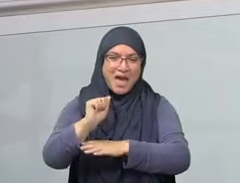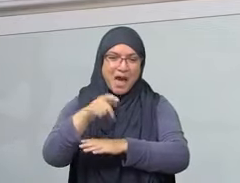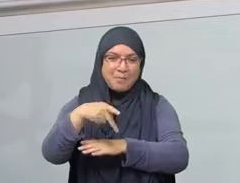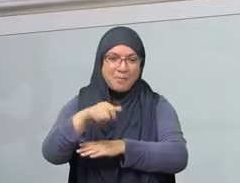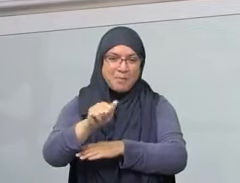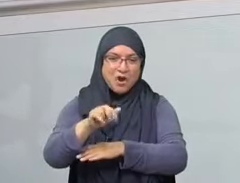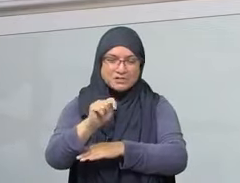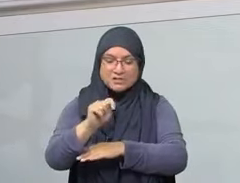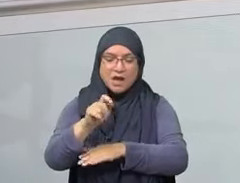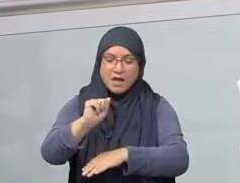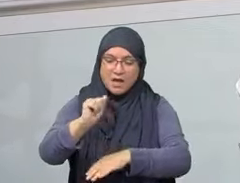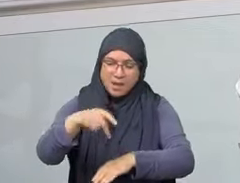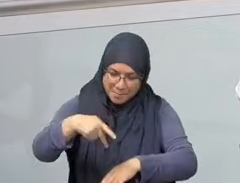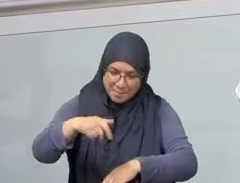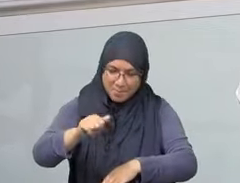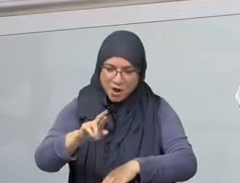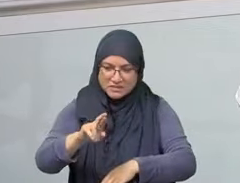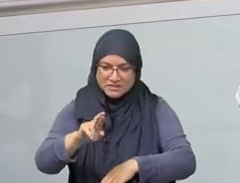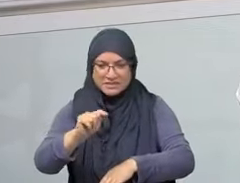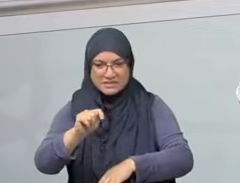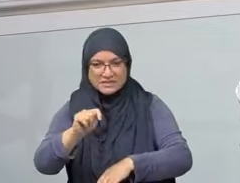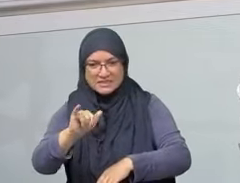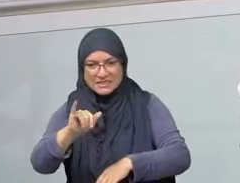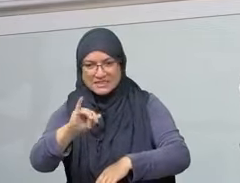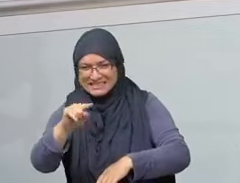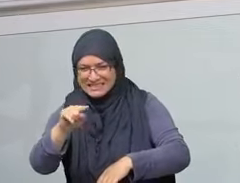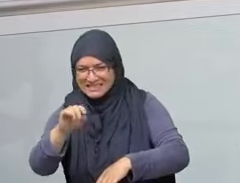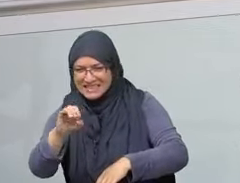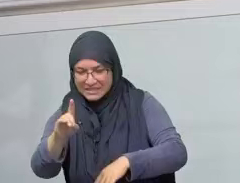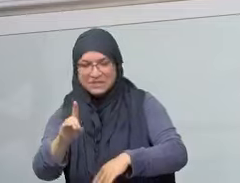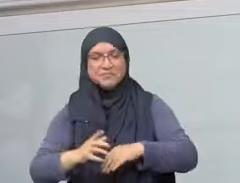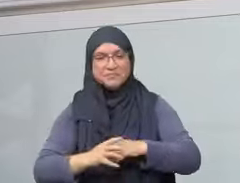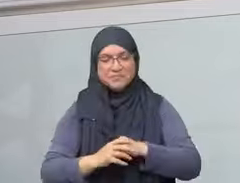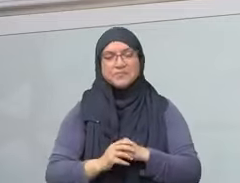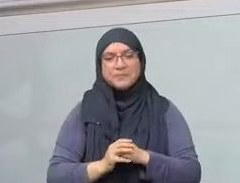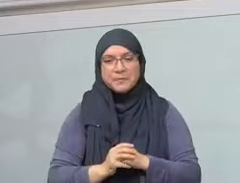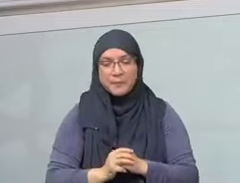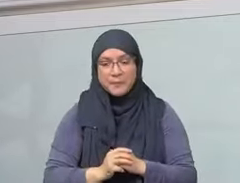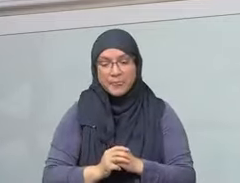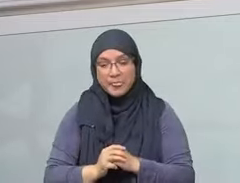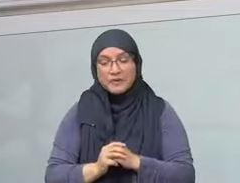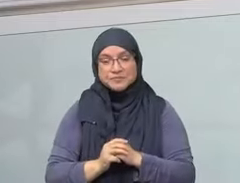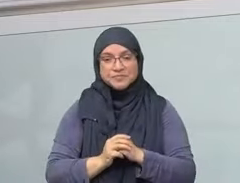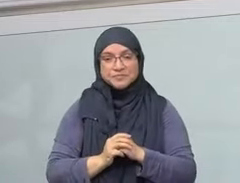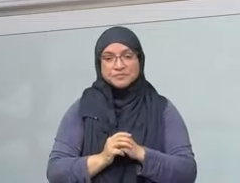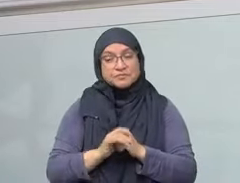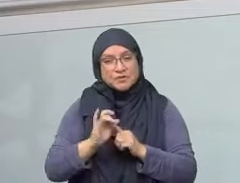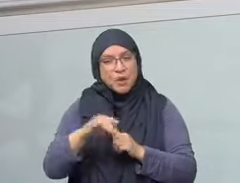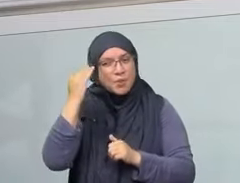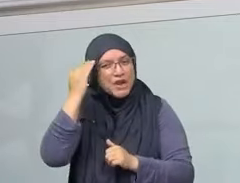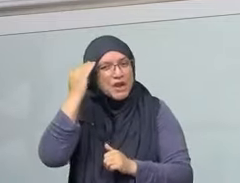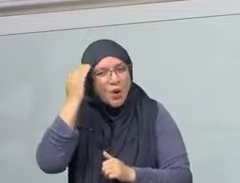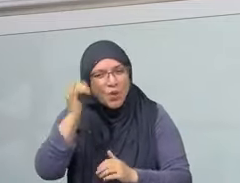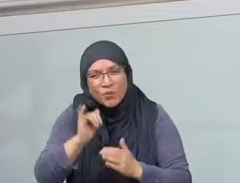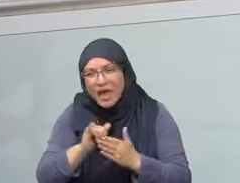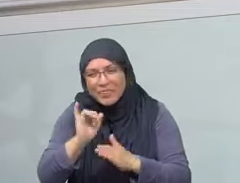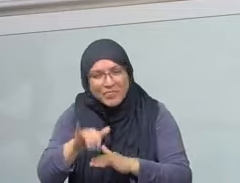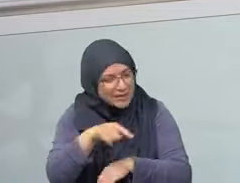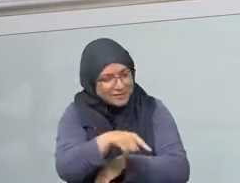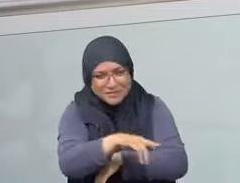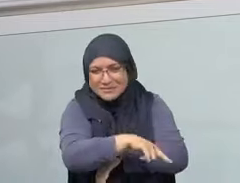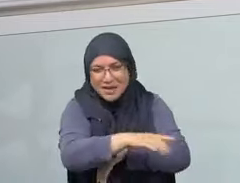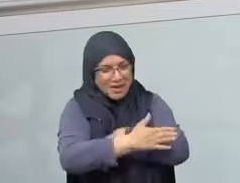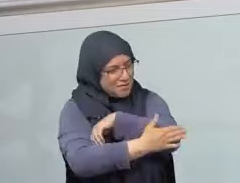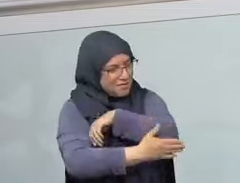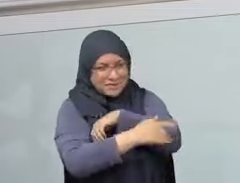is, more sacred than al-Aqsa itself, are the necks of our brothers and sisters under the knees